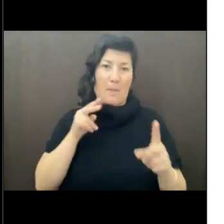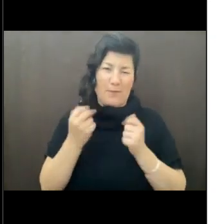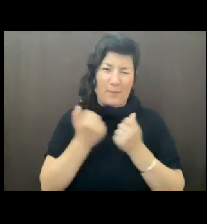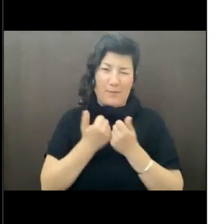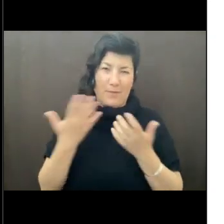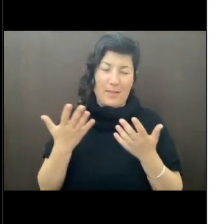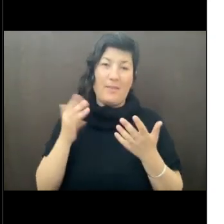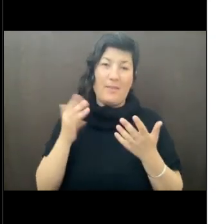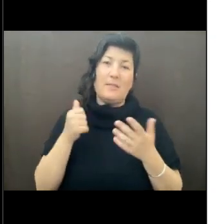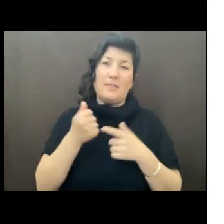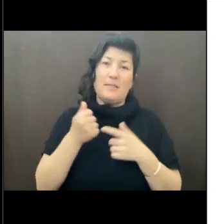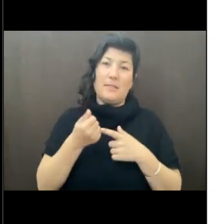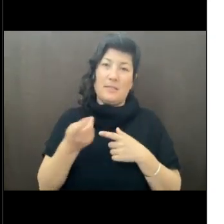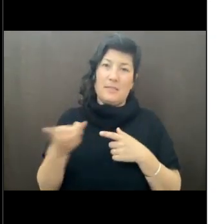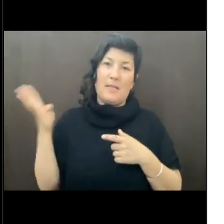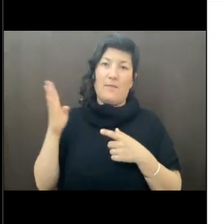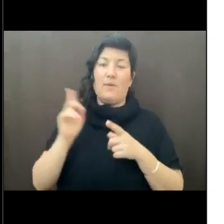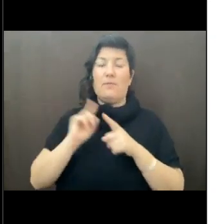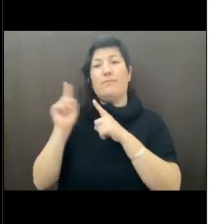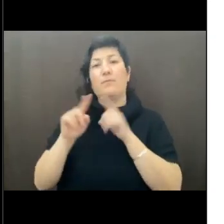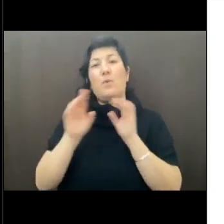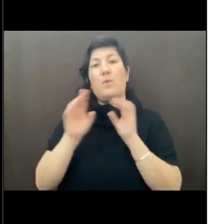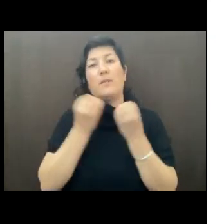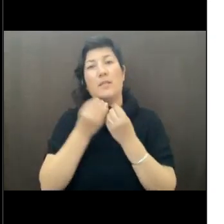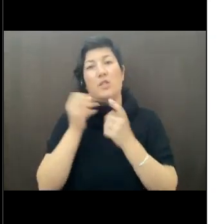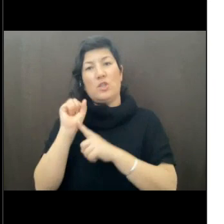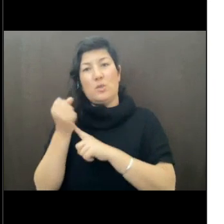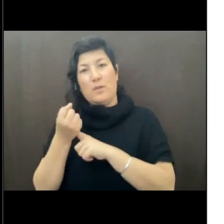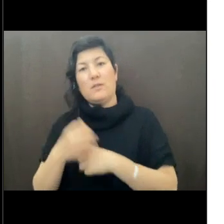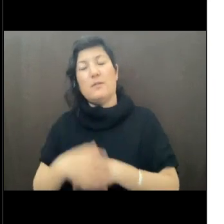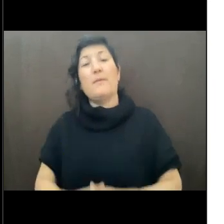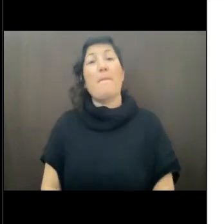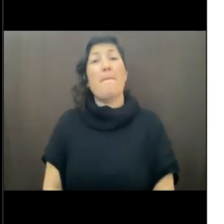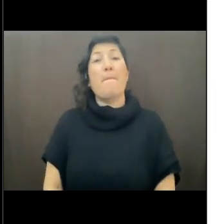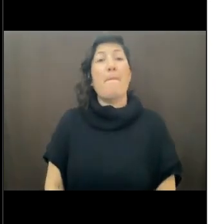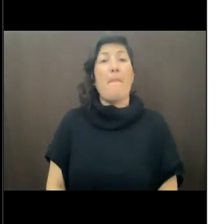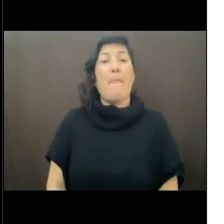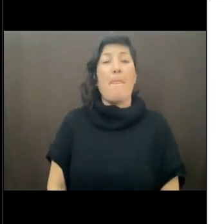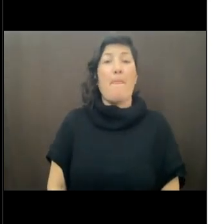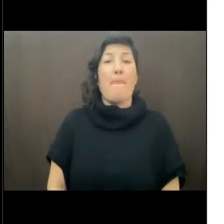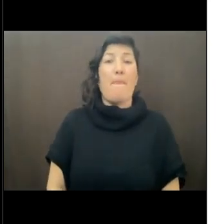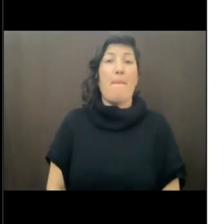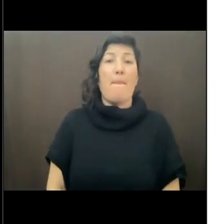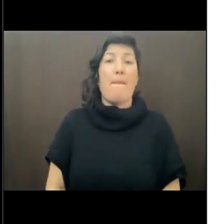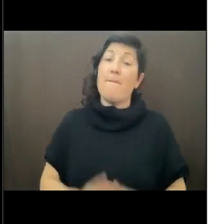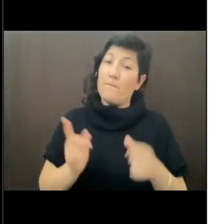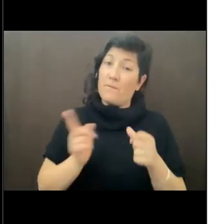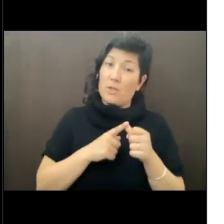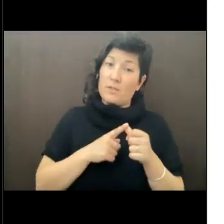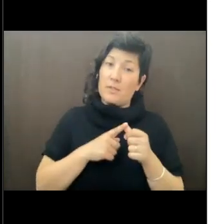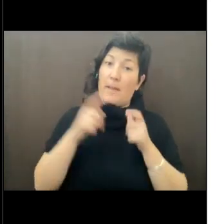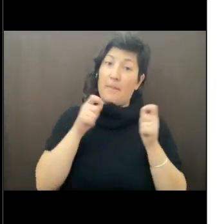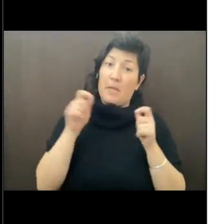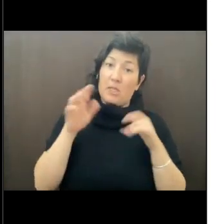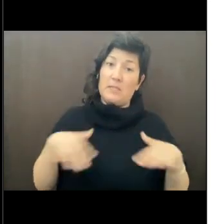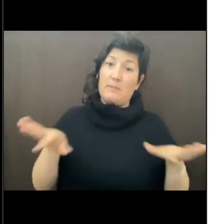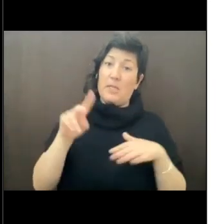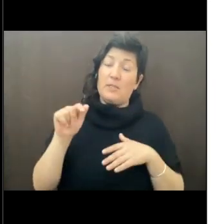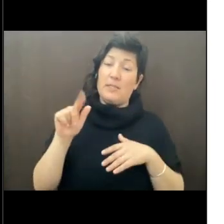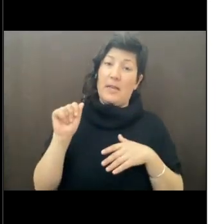several different organizations and situations. So I'm to talk to you about managing spatial data at scale.